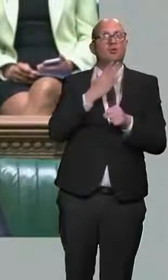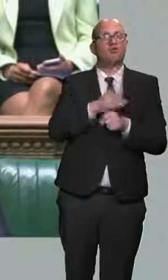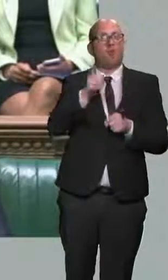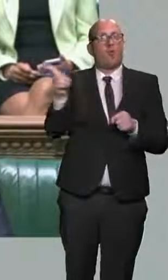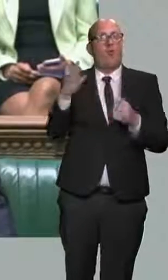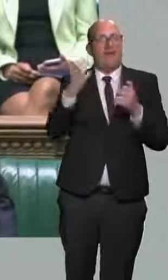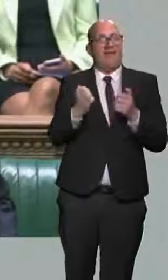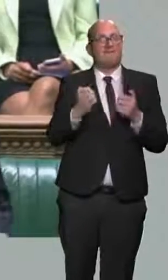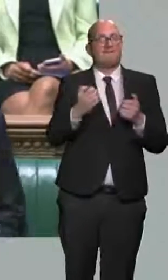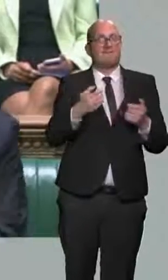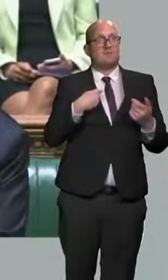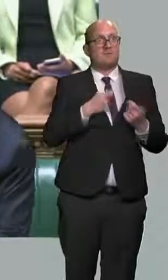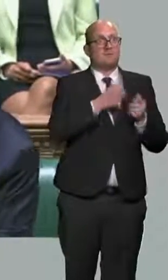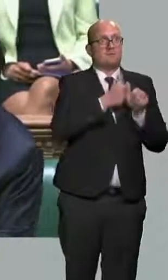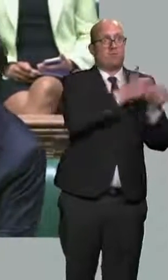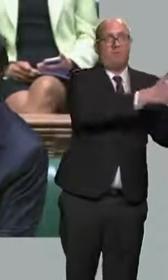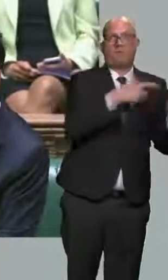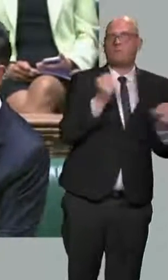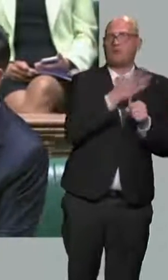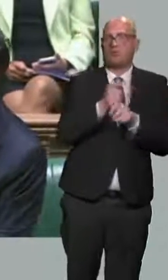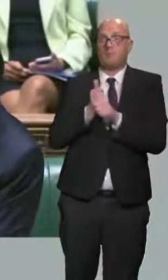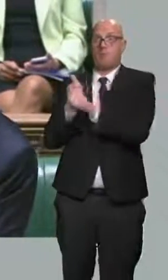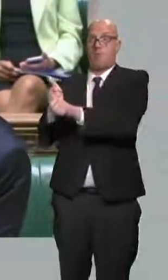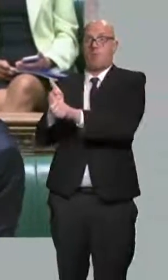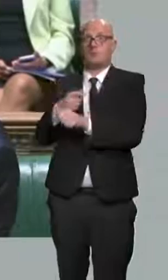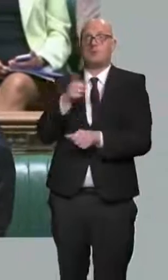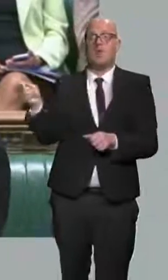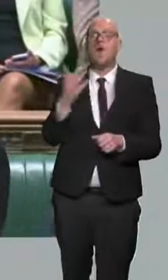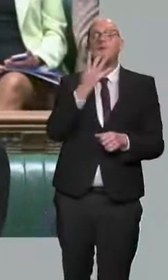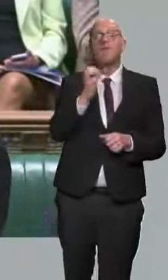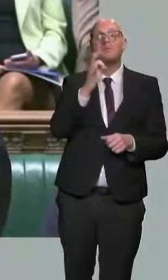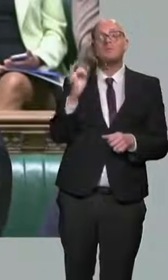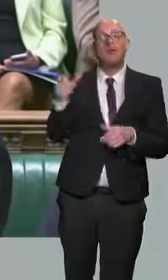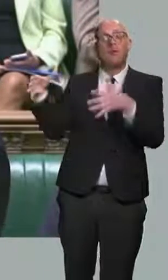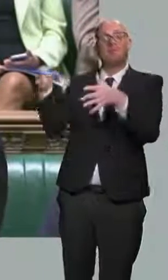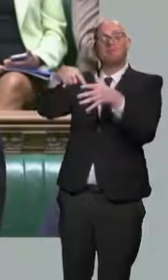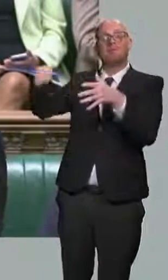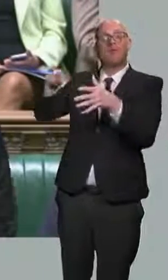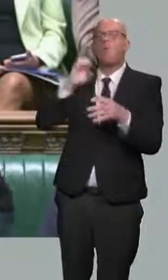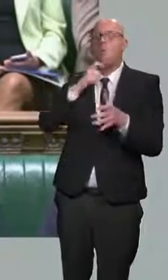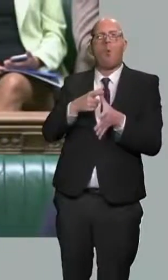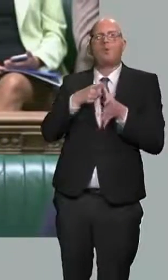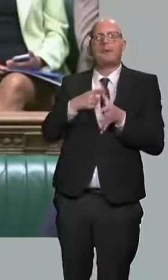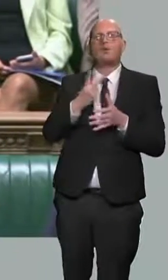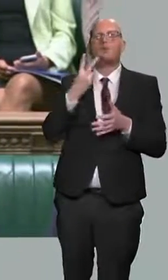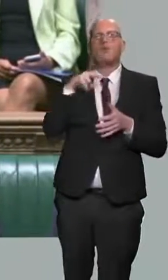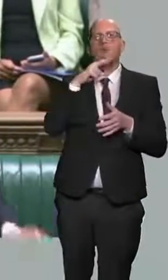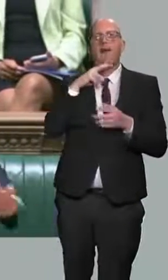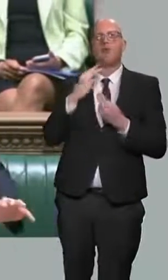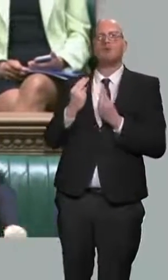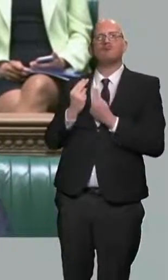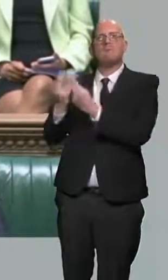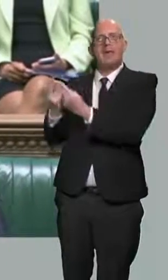same benefit. Indeed, we found out and made sure that 40 per cent of them will automatically get the £200 rebate in October.